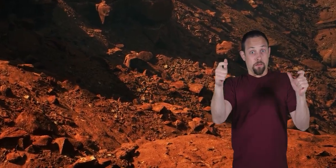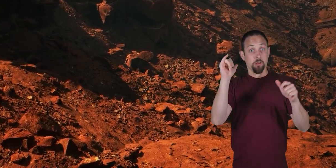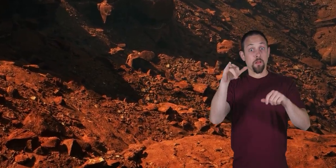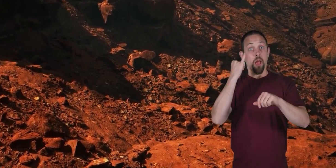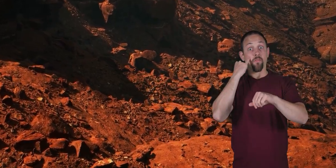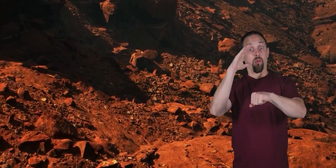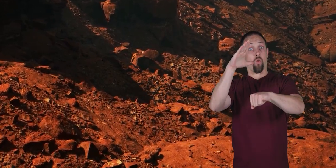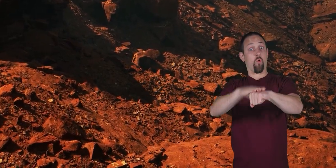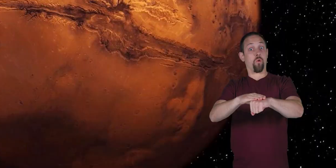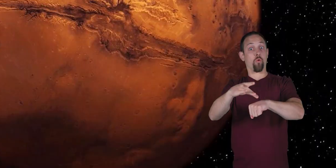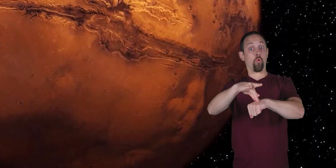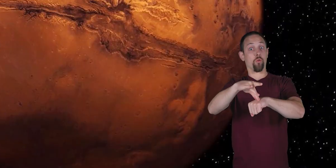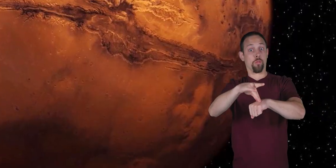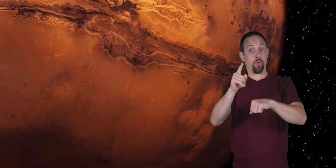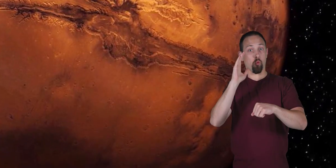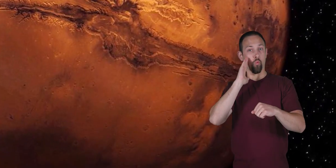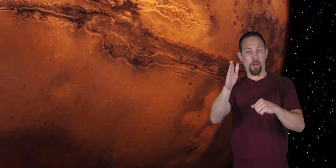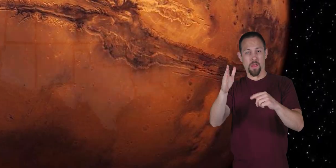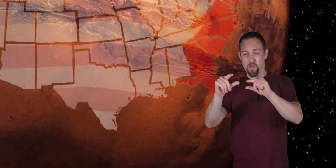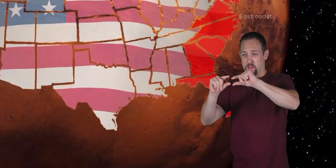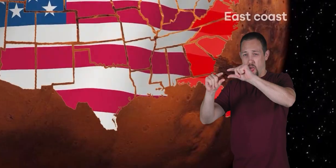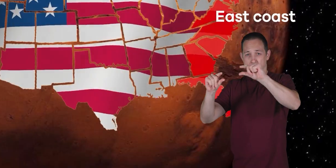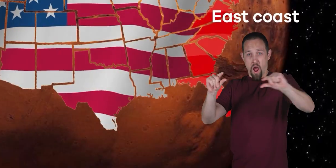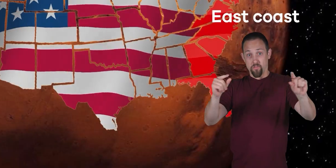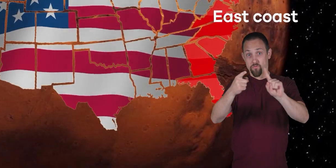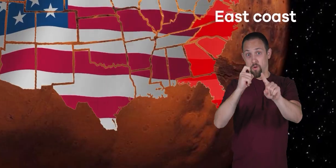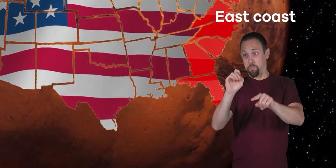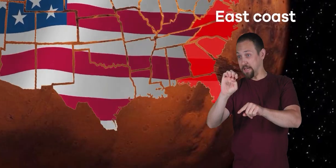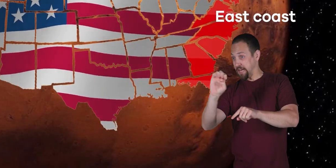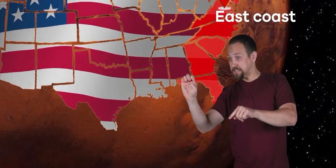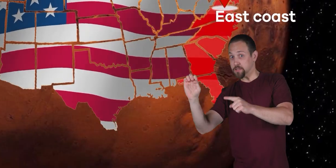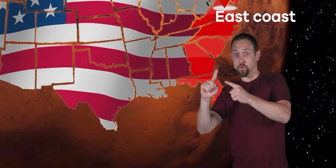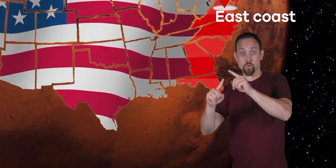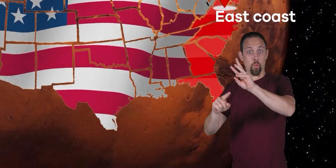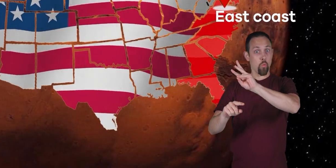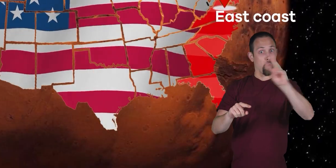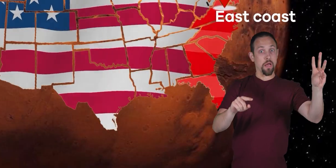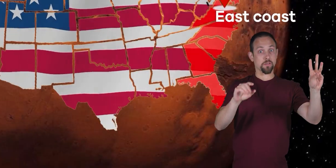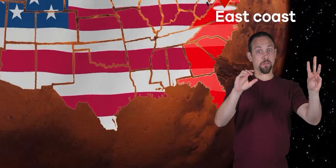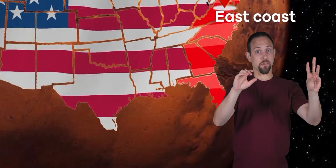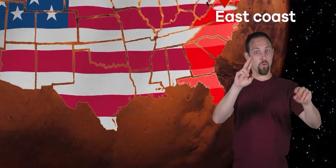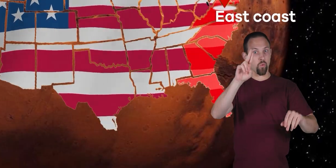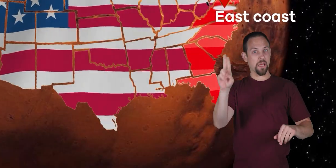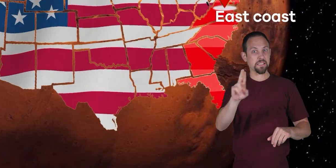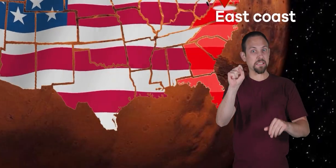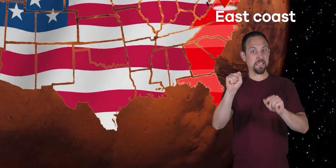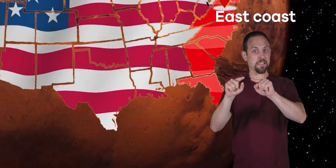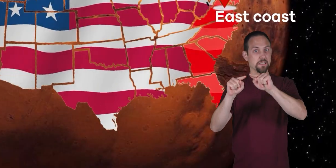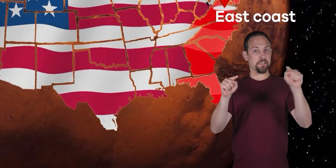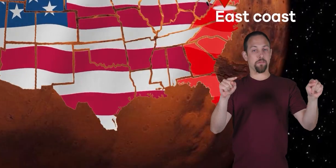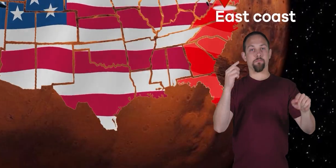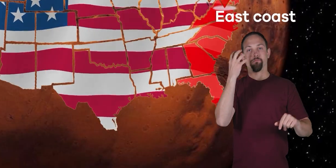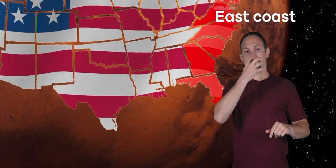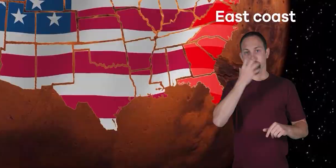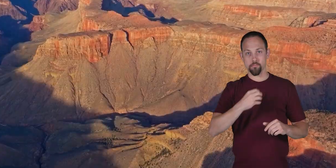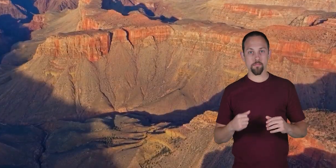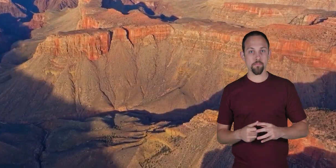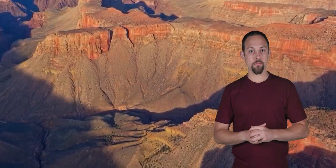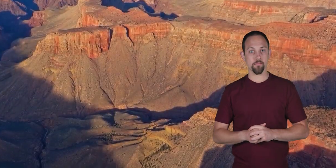that if it were on Earth, it would stretch from the east coast of the United States all the way to the west coast.